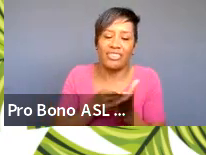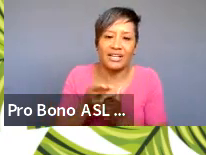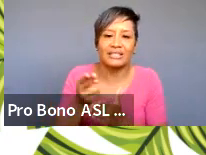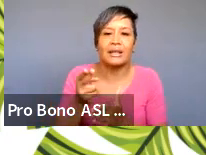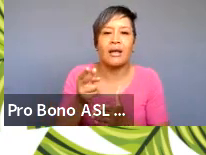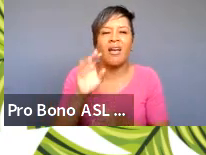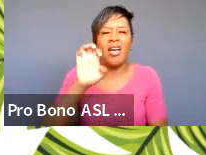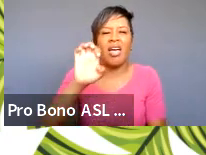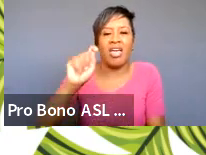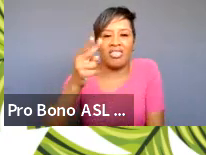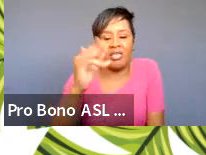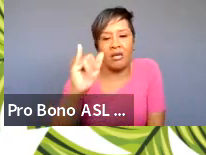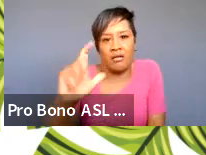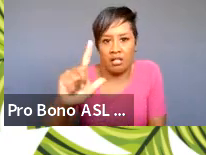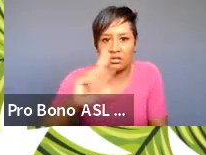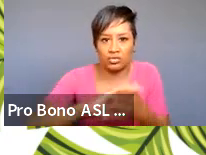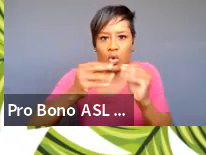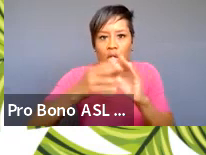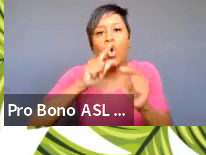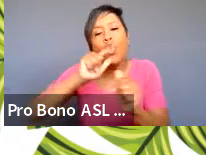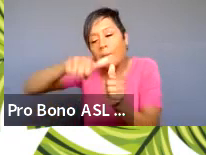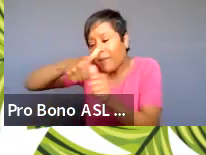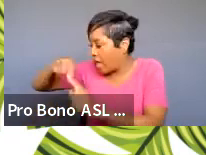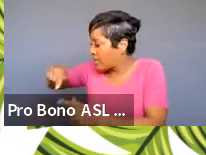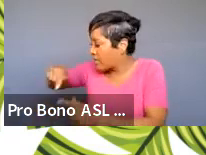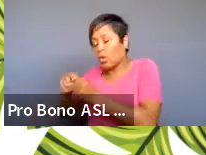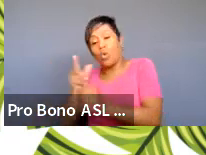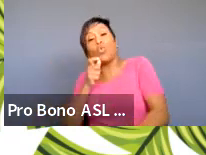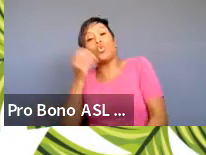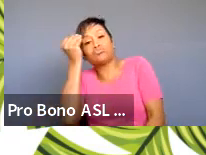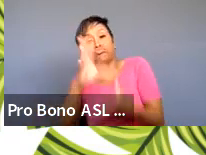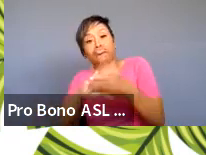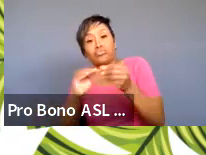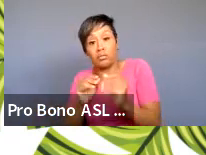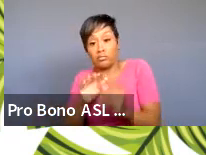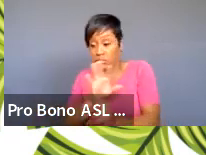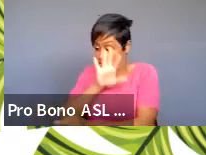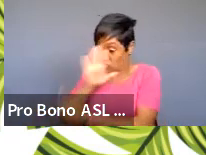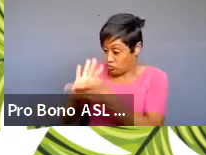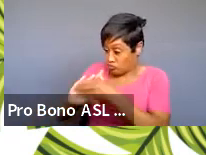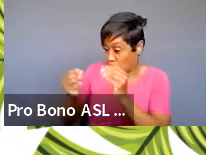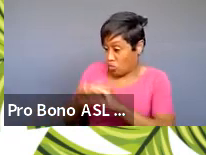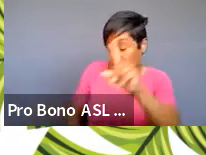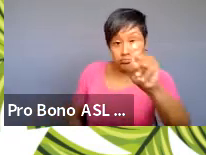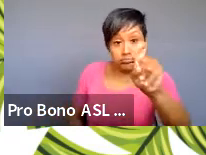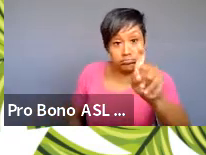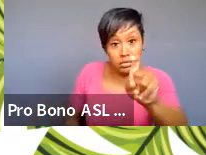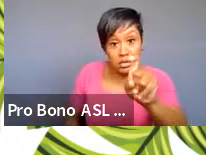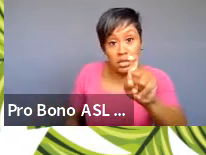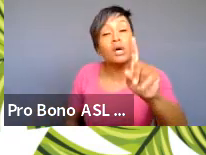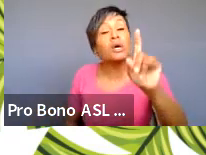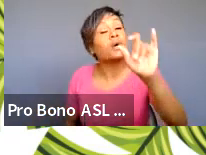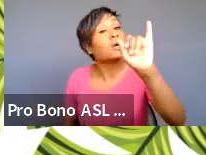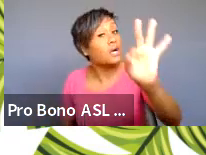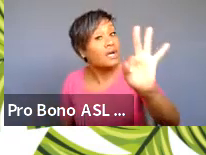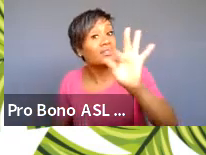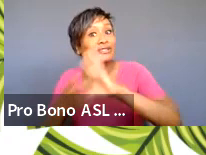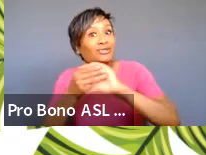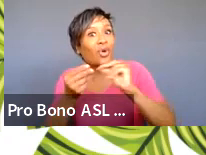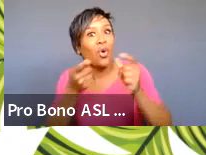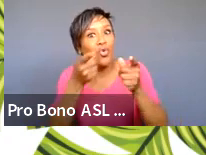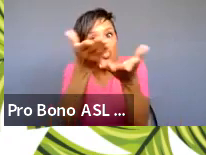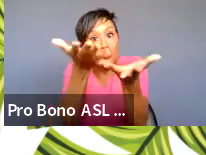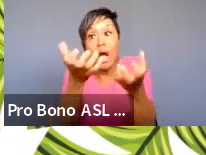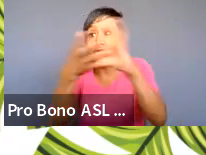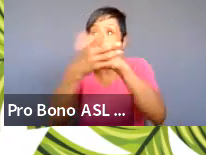storytelling who is behind the storytelling is that their story and if there's something if there's a story that you want to